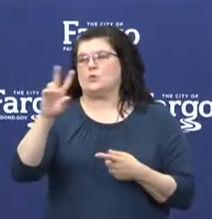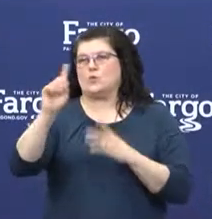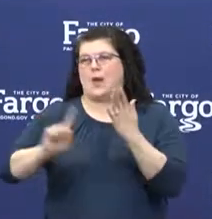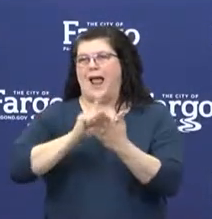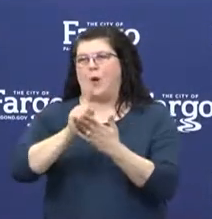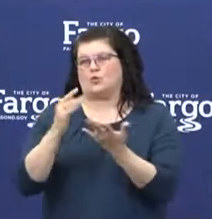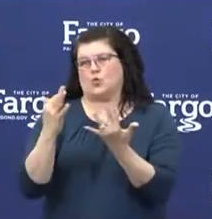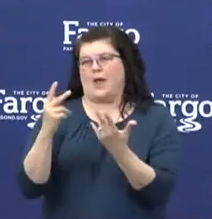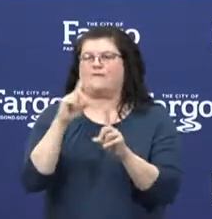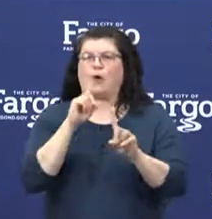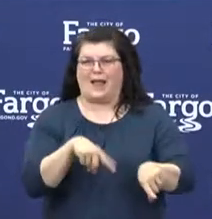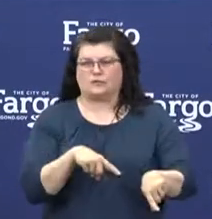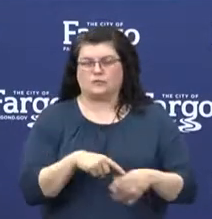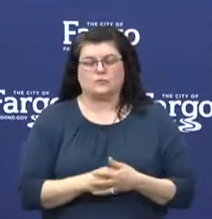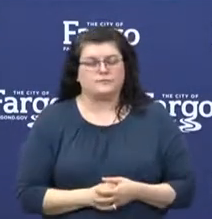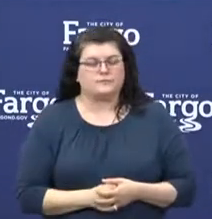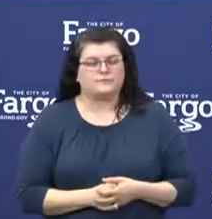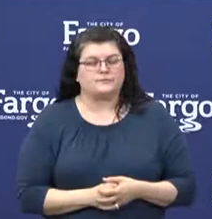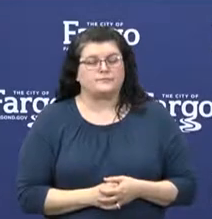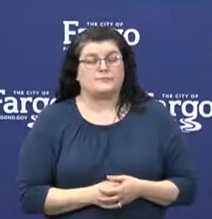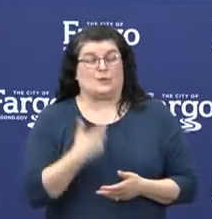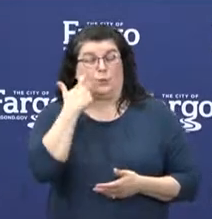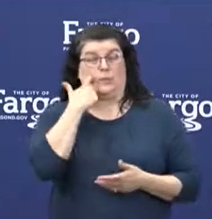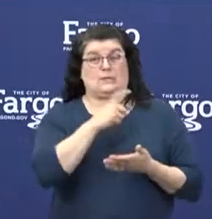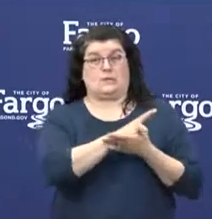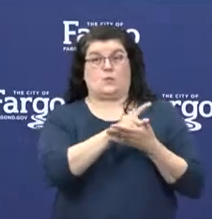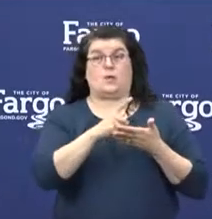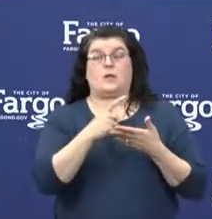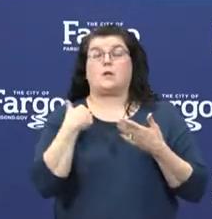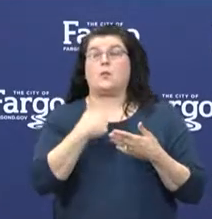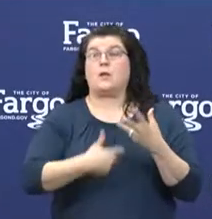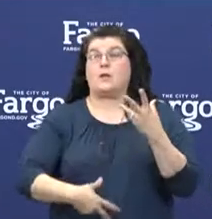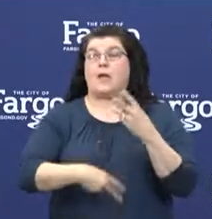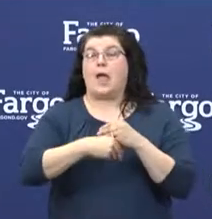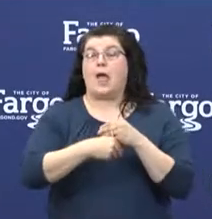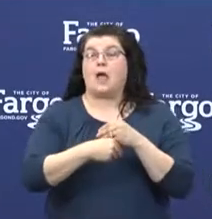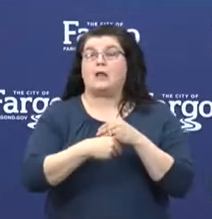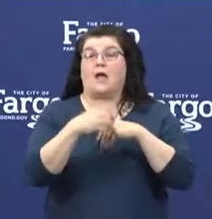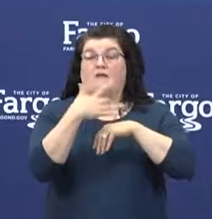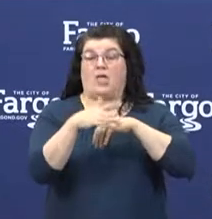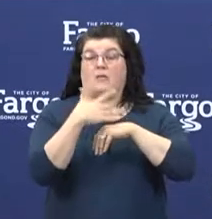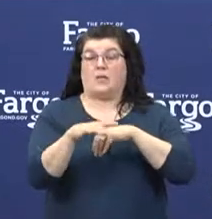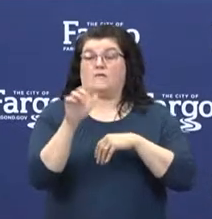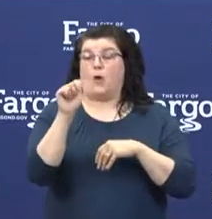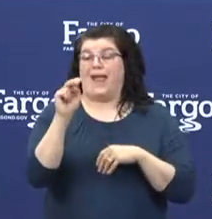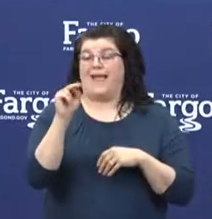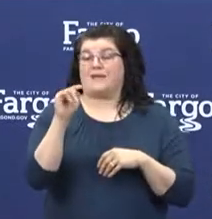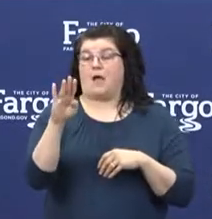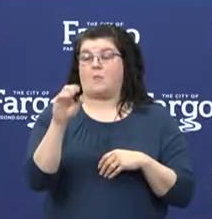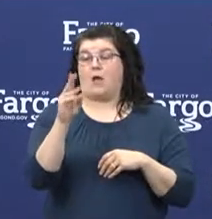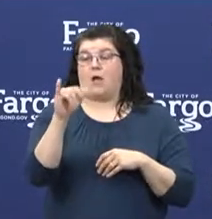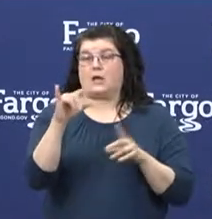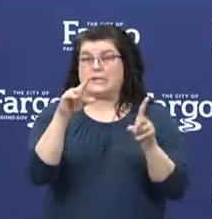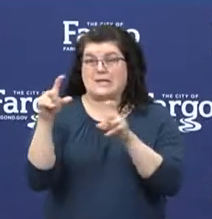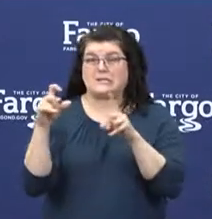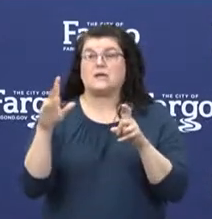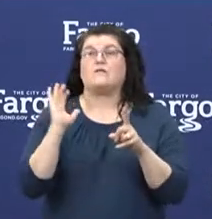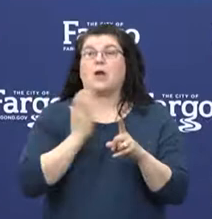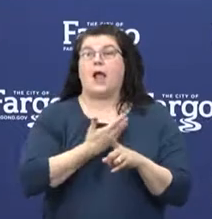This past week, we also added the availability of antibody testing that we can get through our Mayo Clinic reference lab.